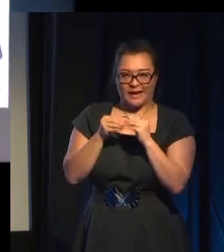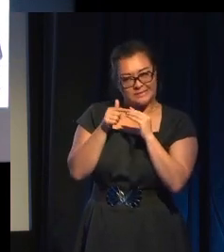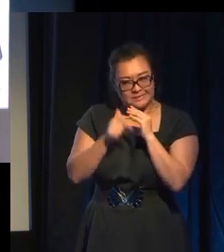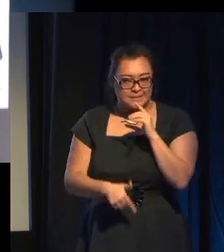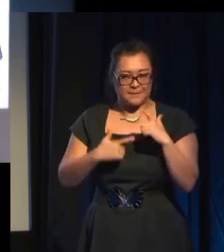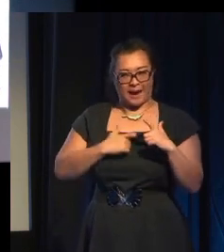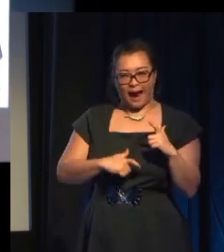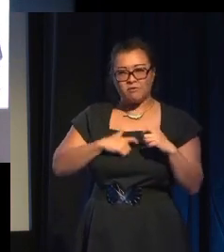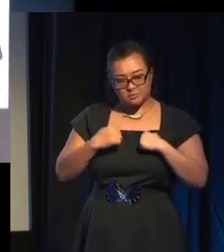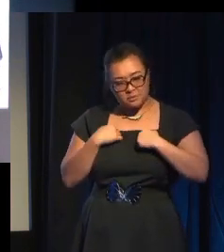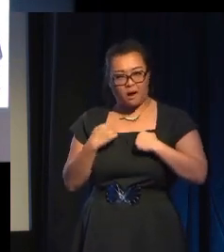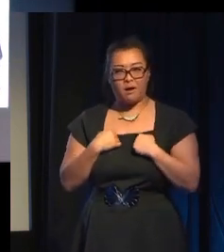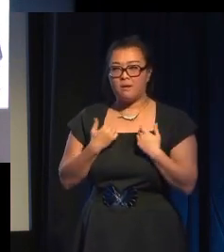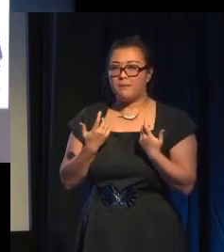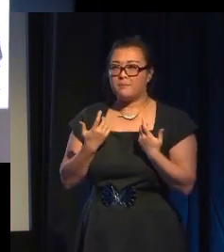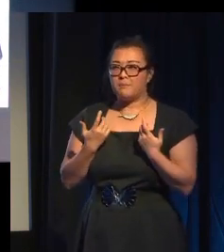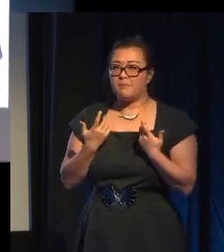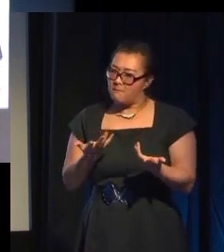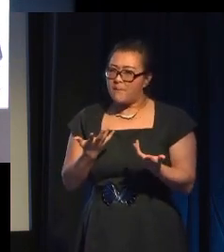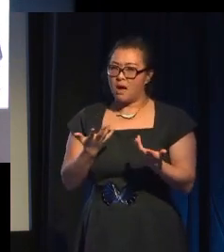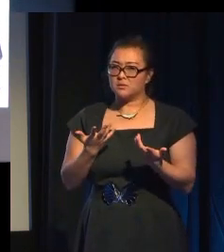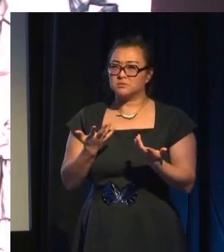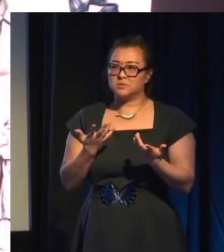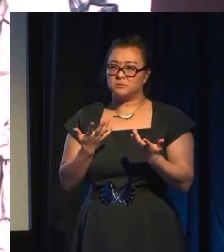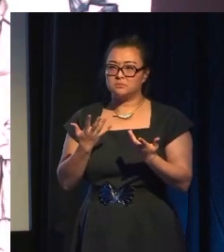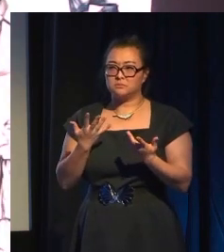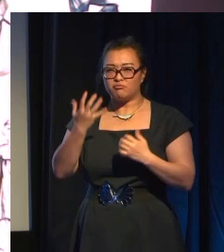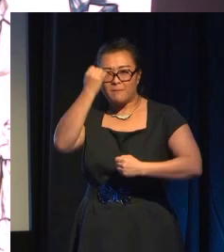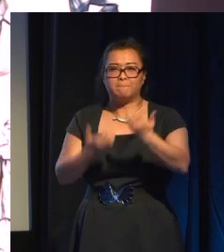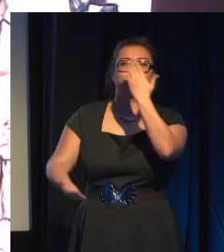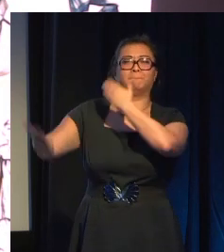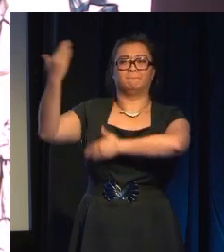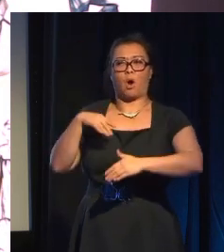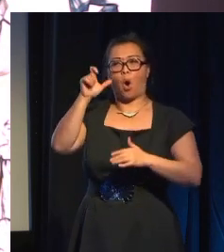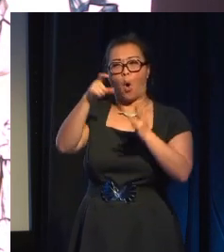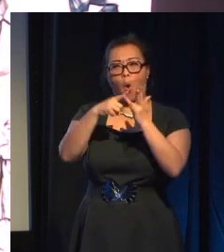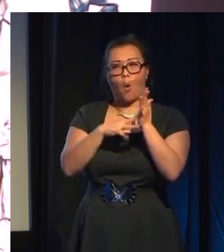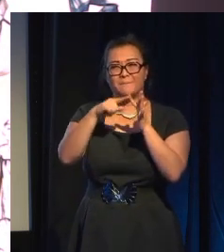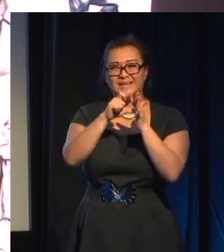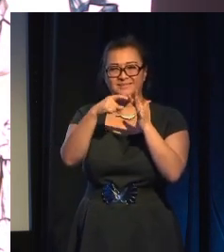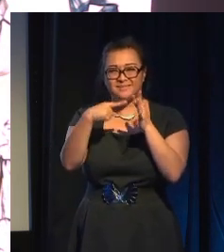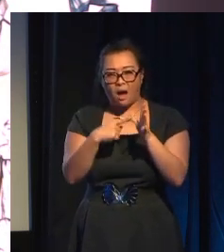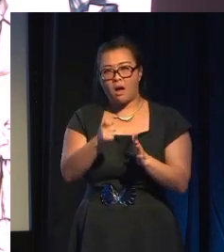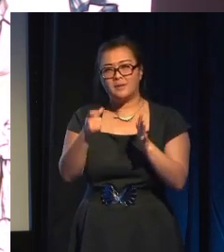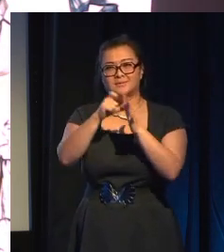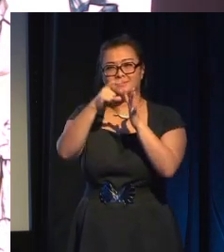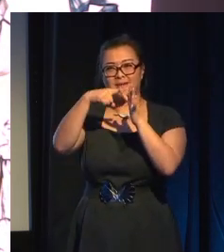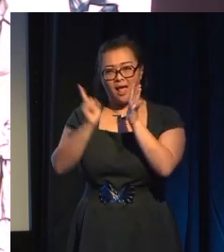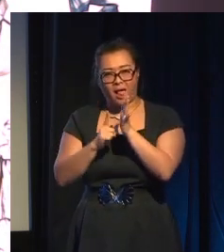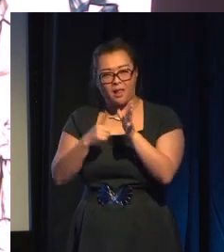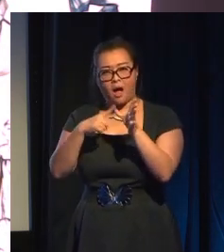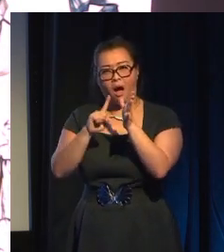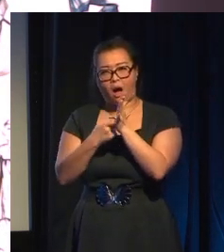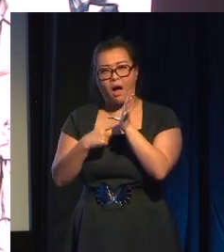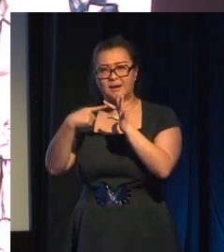Comedia dell'arte is now considered high culture and, well, retrospectively, and they used stock